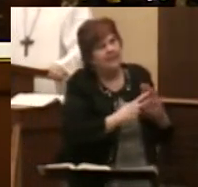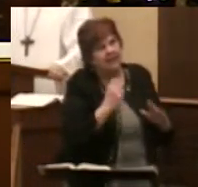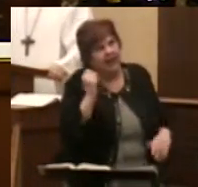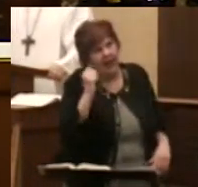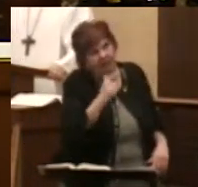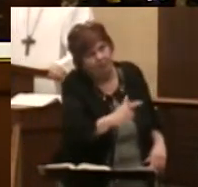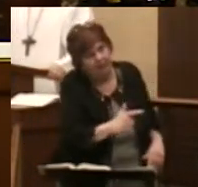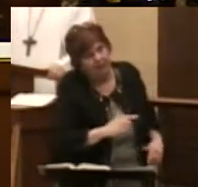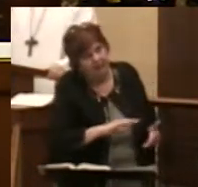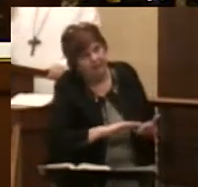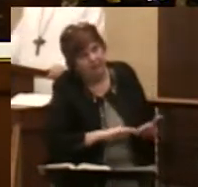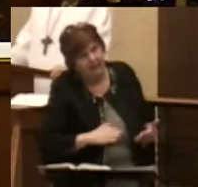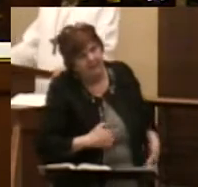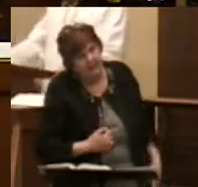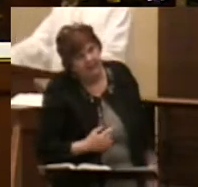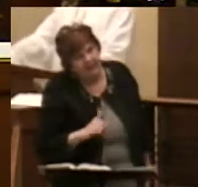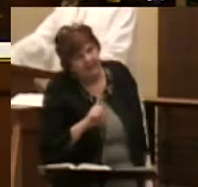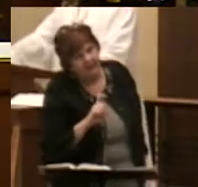me?